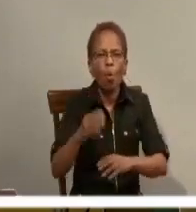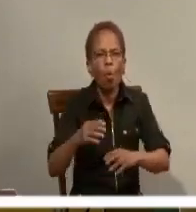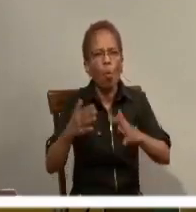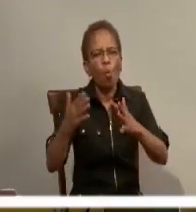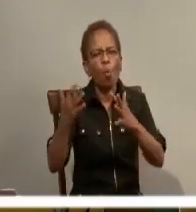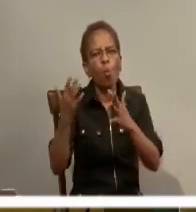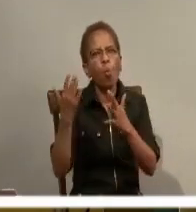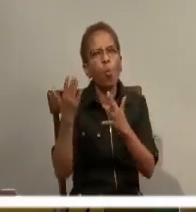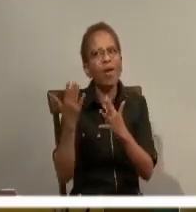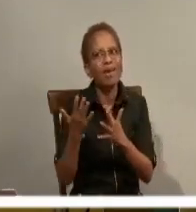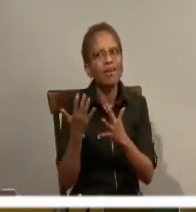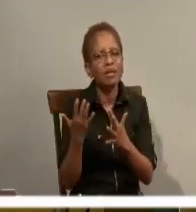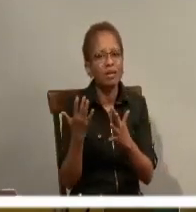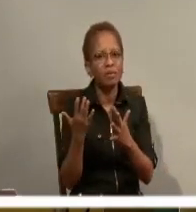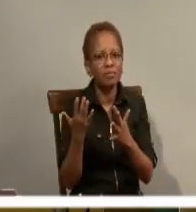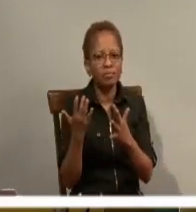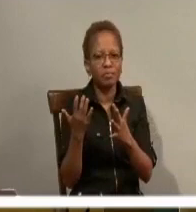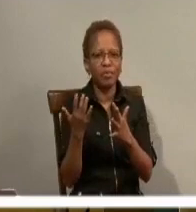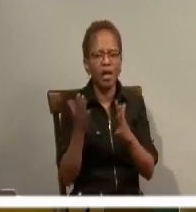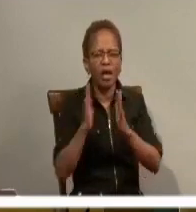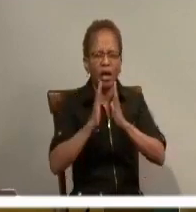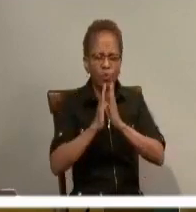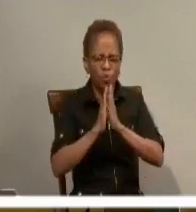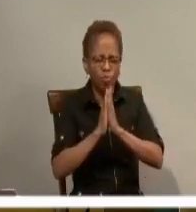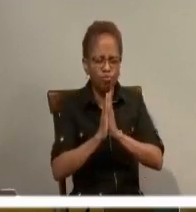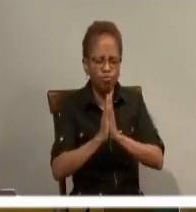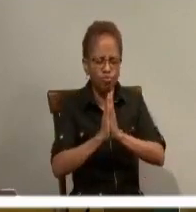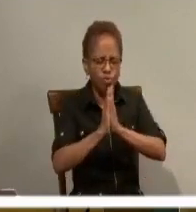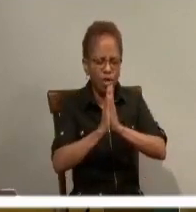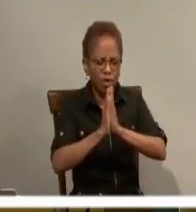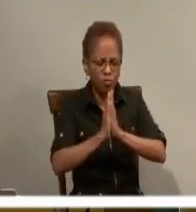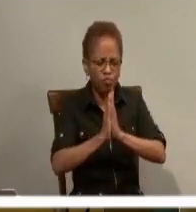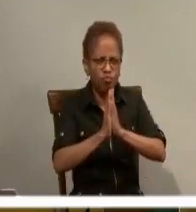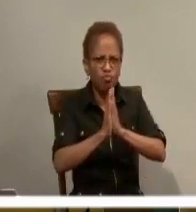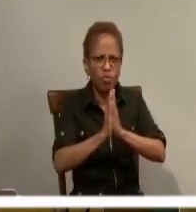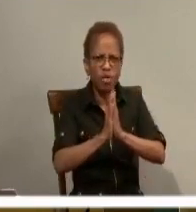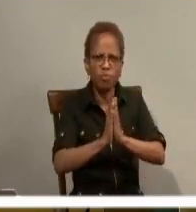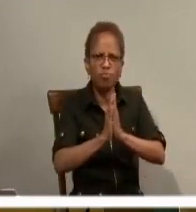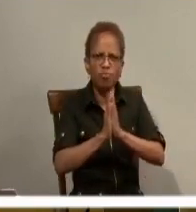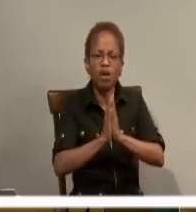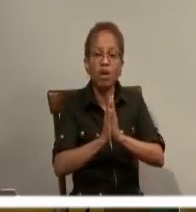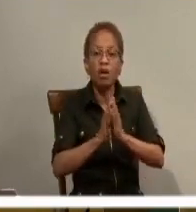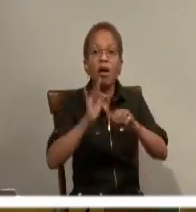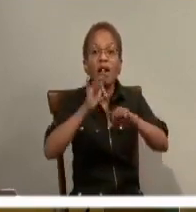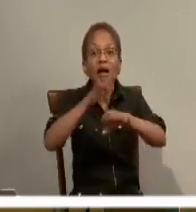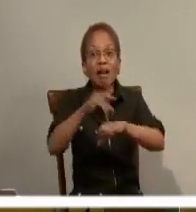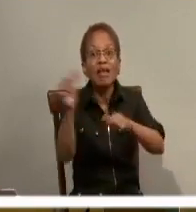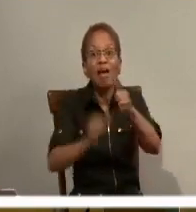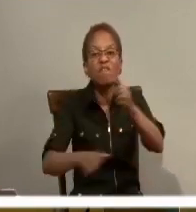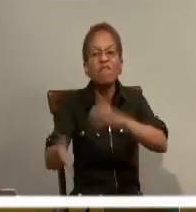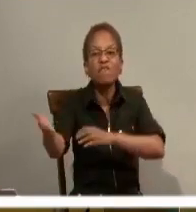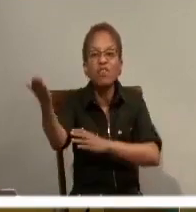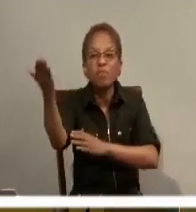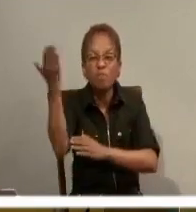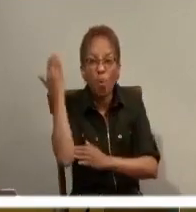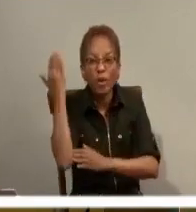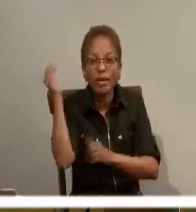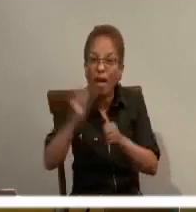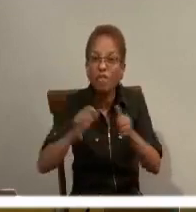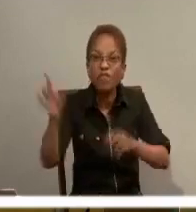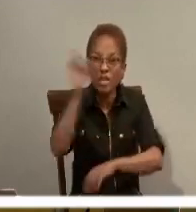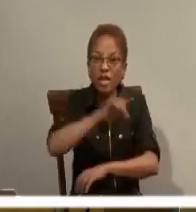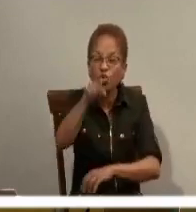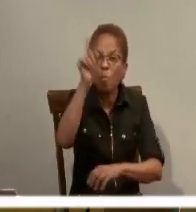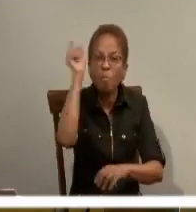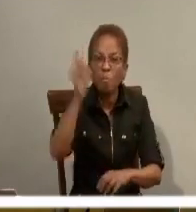wake so that we start seeing who God is. Watch for her early and you will have no trouble. You will find her sitting